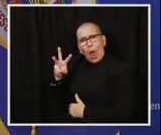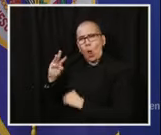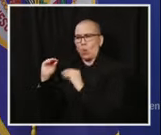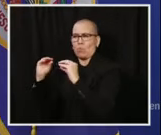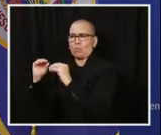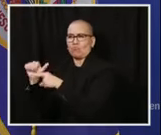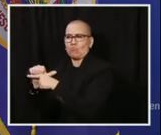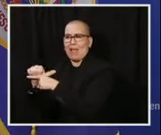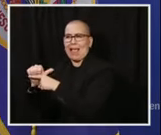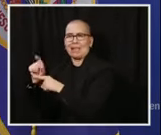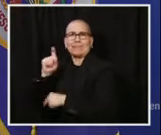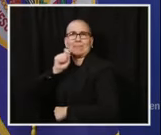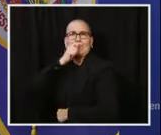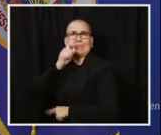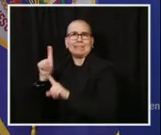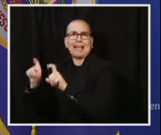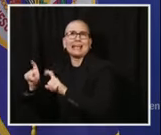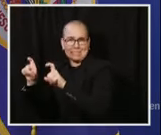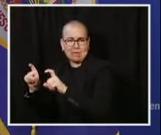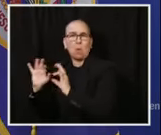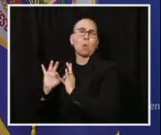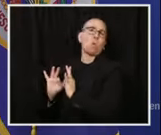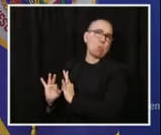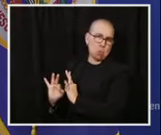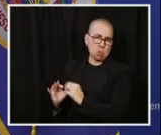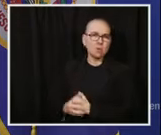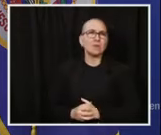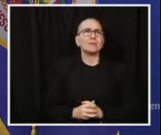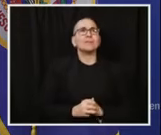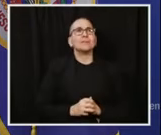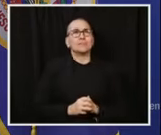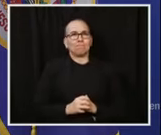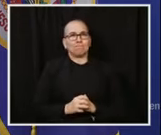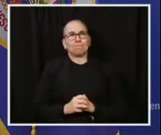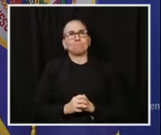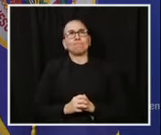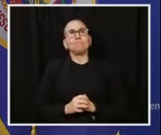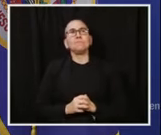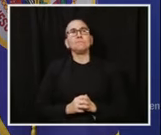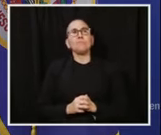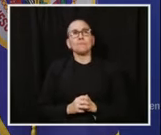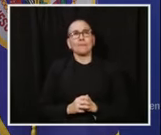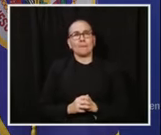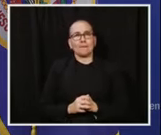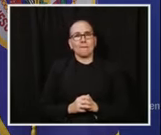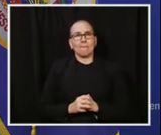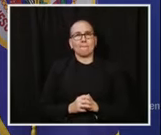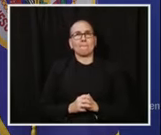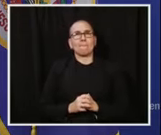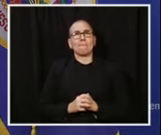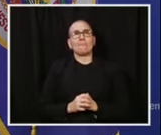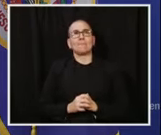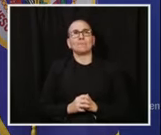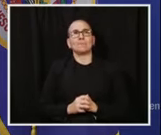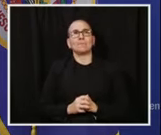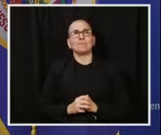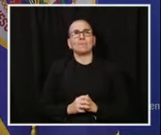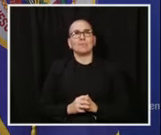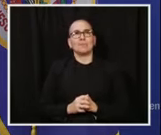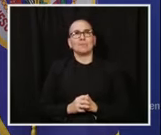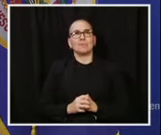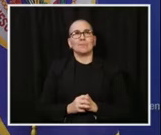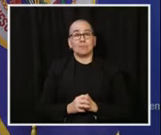with an additional hunter coming into the training pipeline. I know I am safe in saying not one of our soldiers or airmen